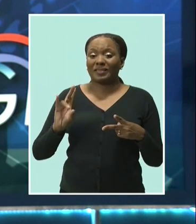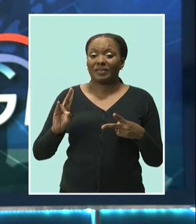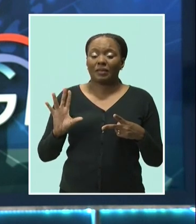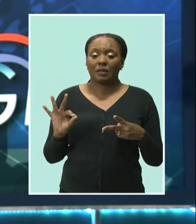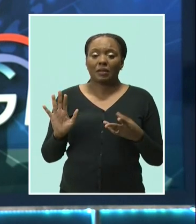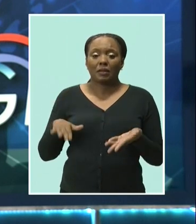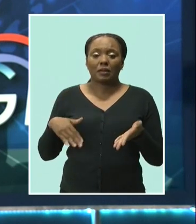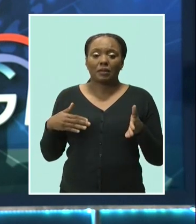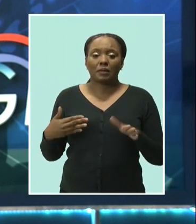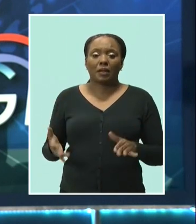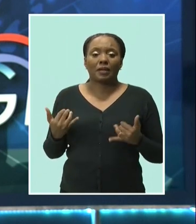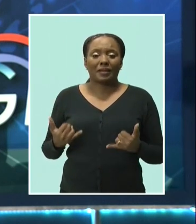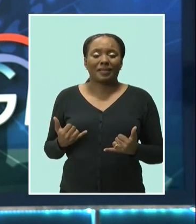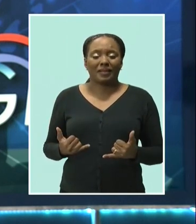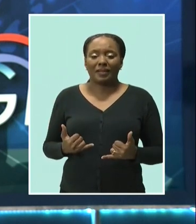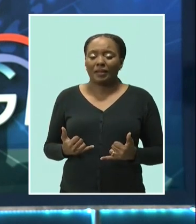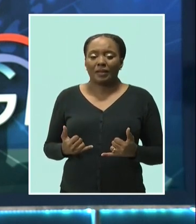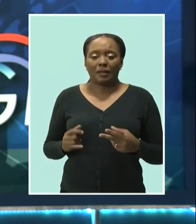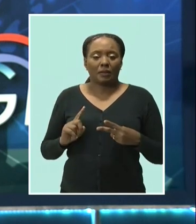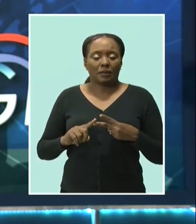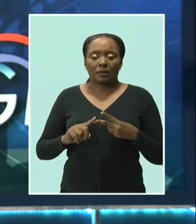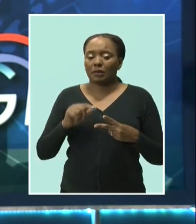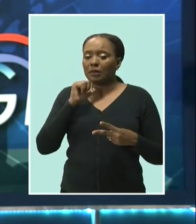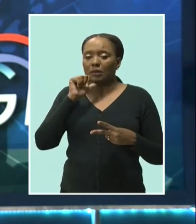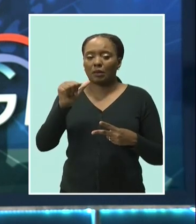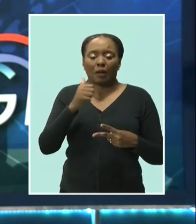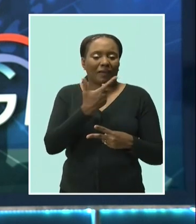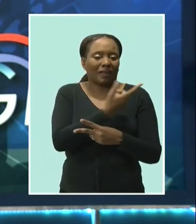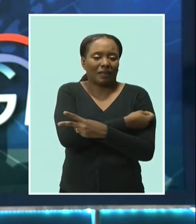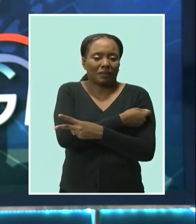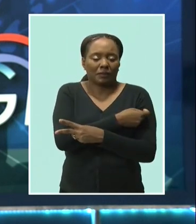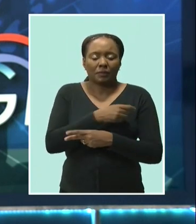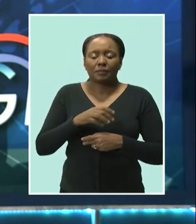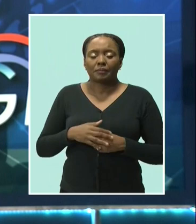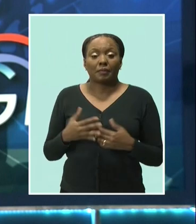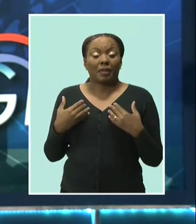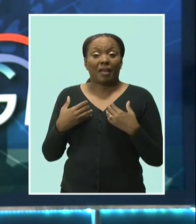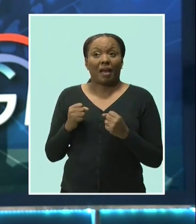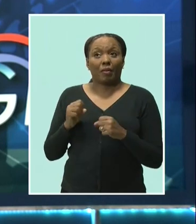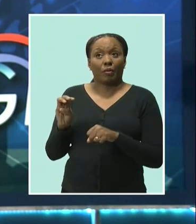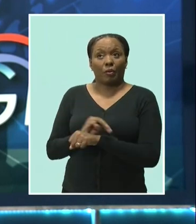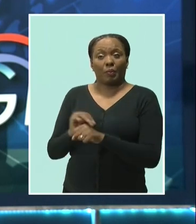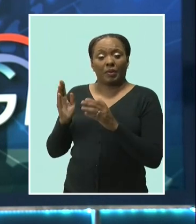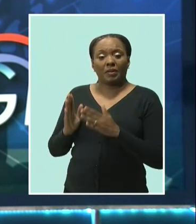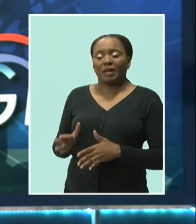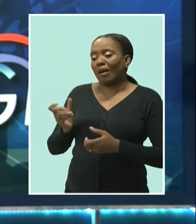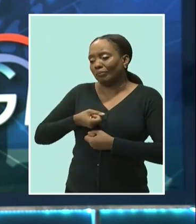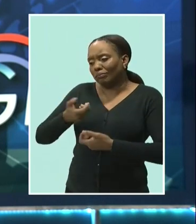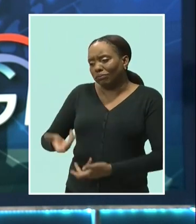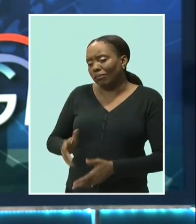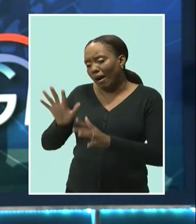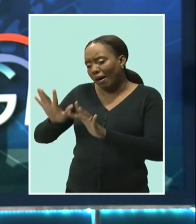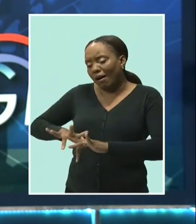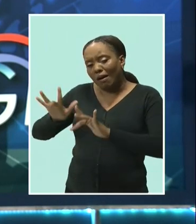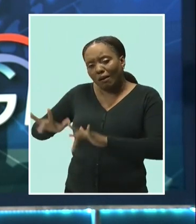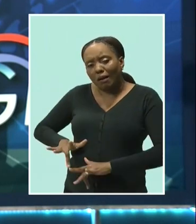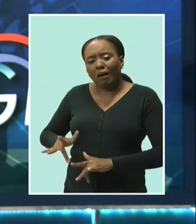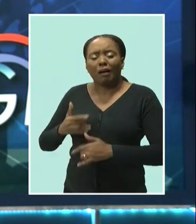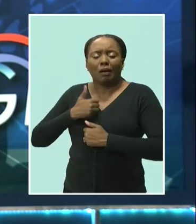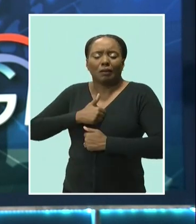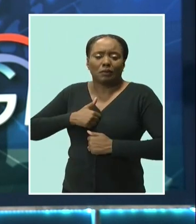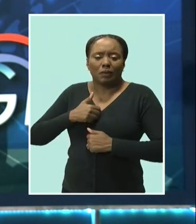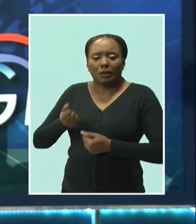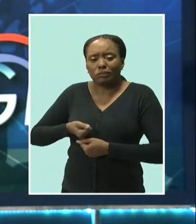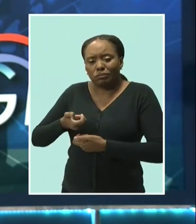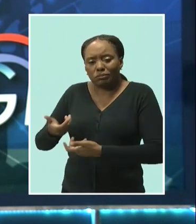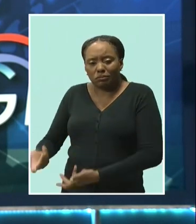79-year-old man passed away at the Harrison Point isolation facility today. He was also unvaccinated. Health and